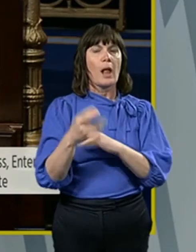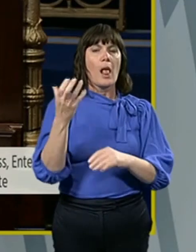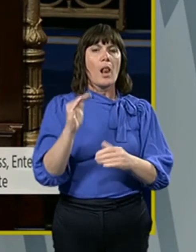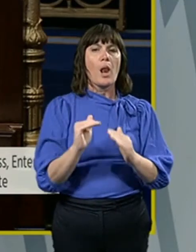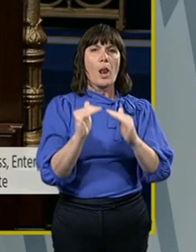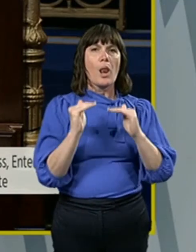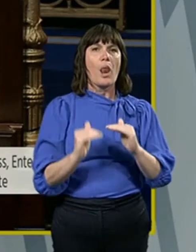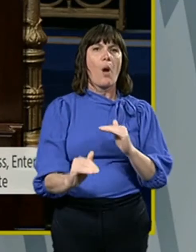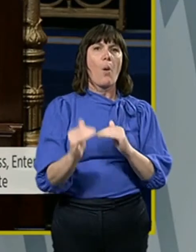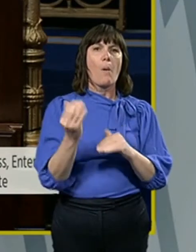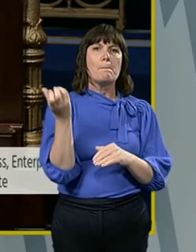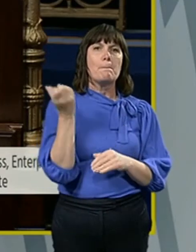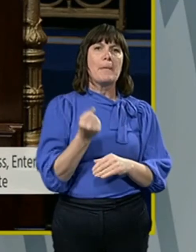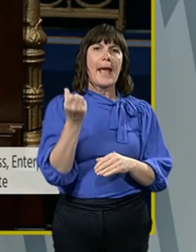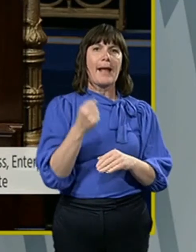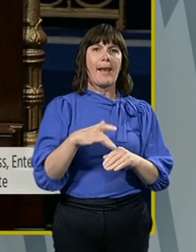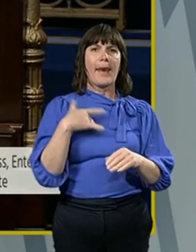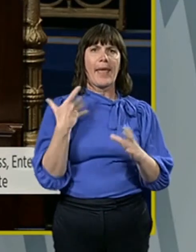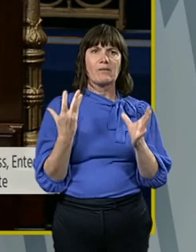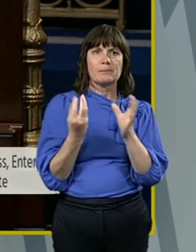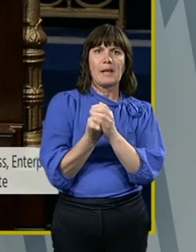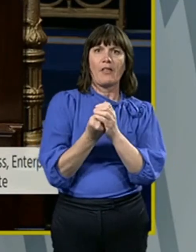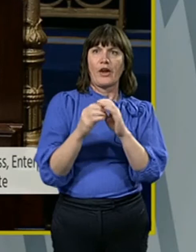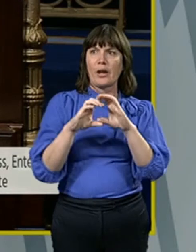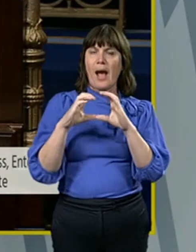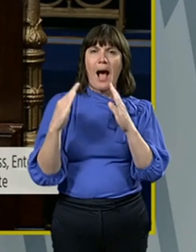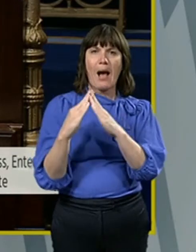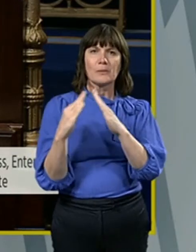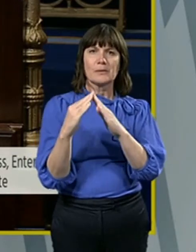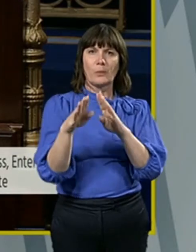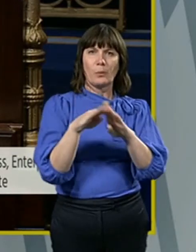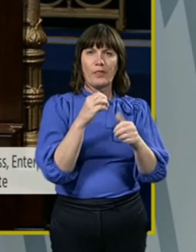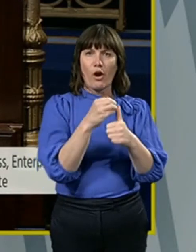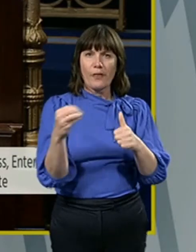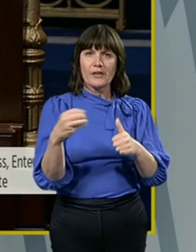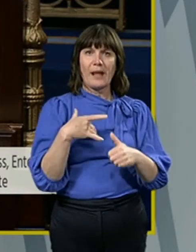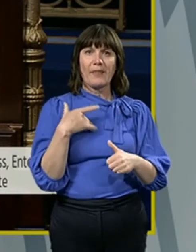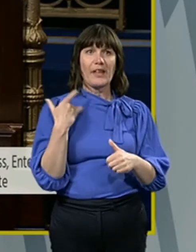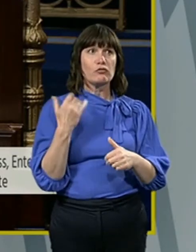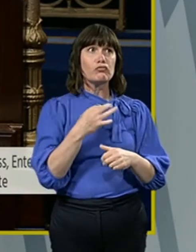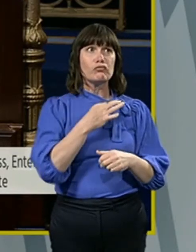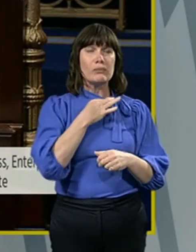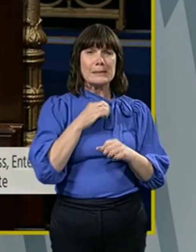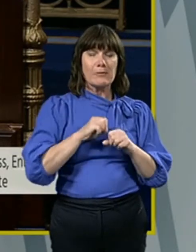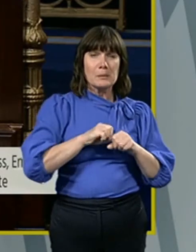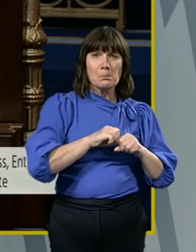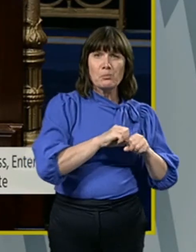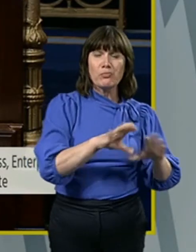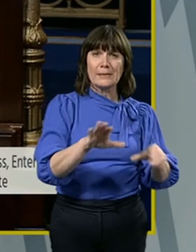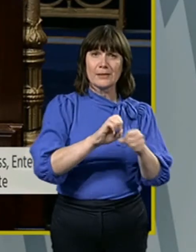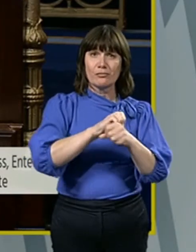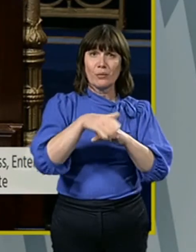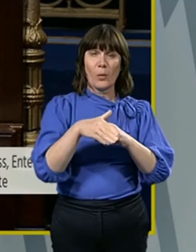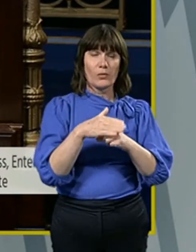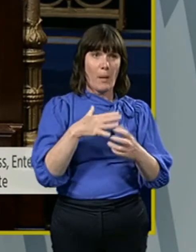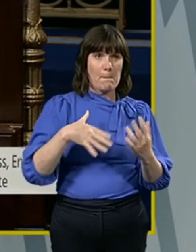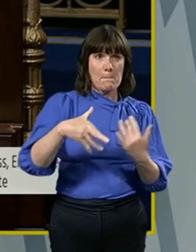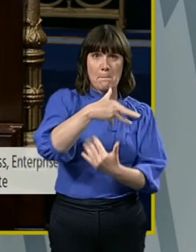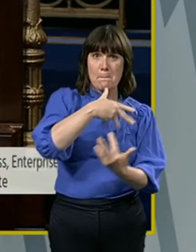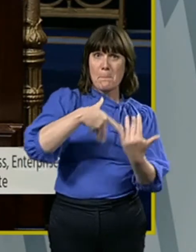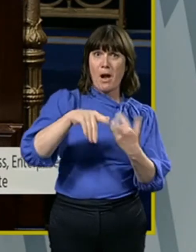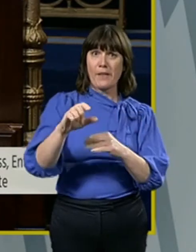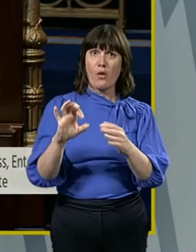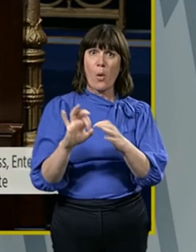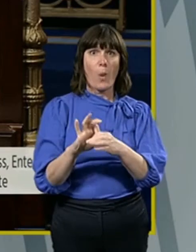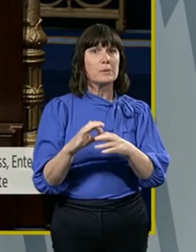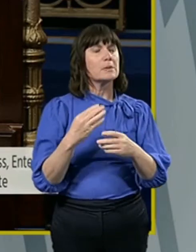live in communal housing and the risk of the disease spreading among them is very, very great indeed. Today I got an answer